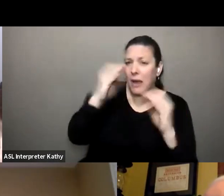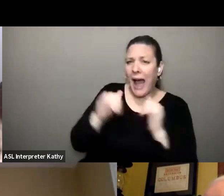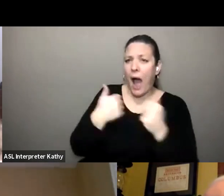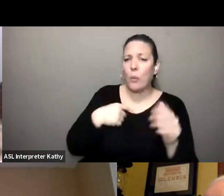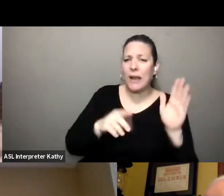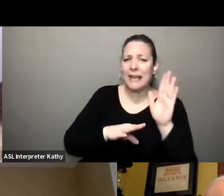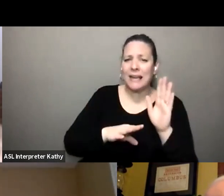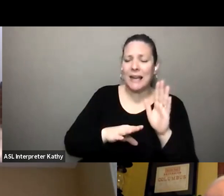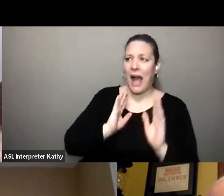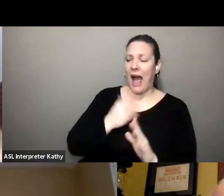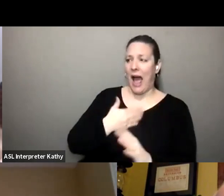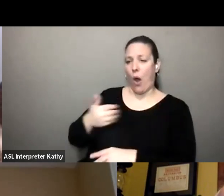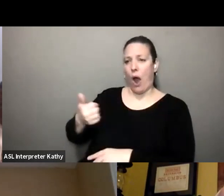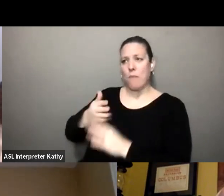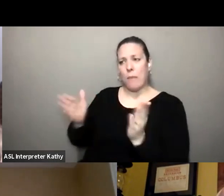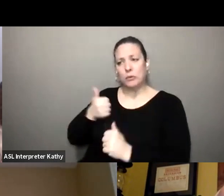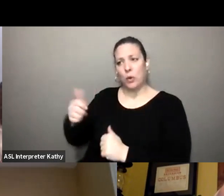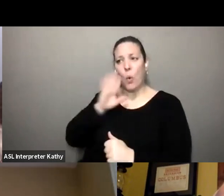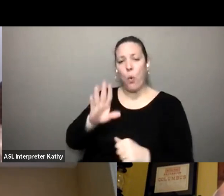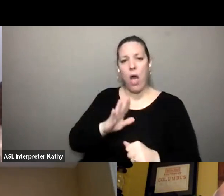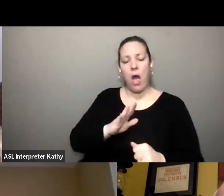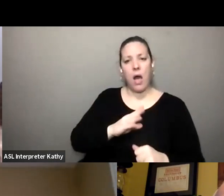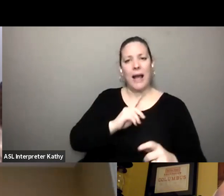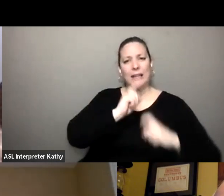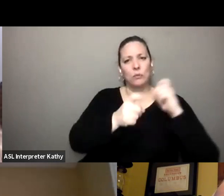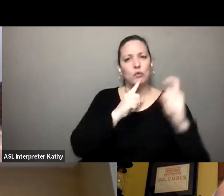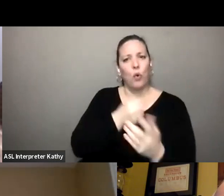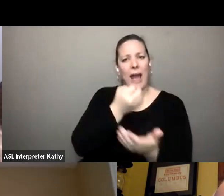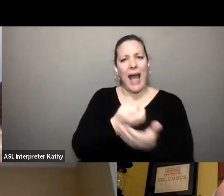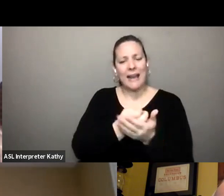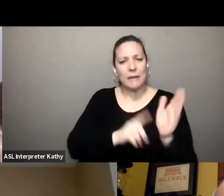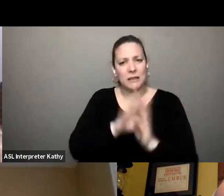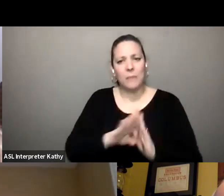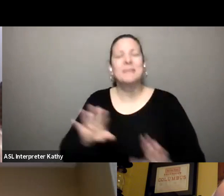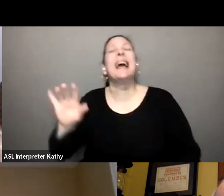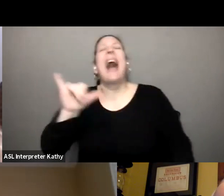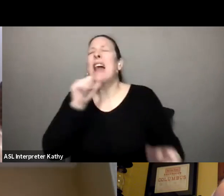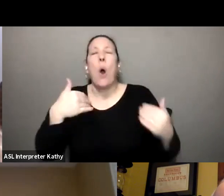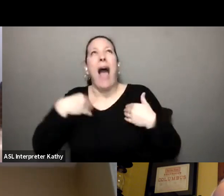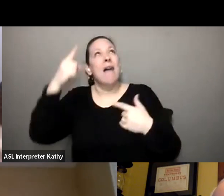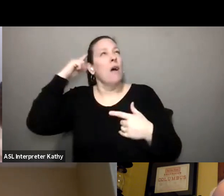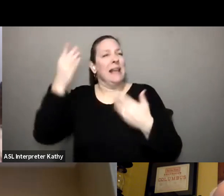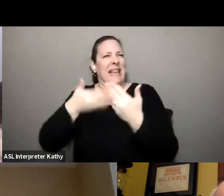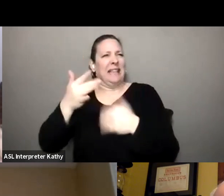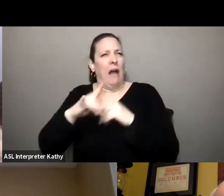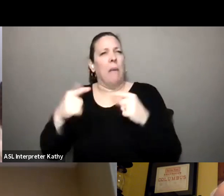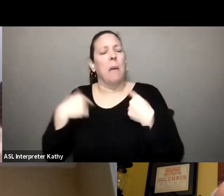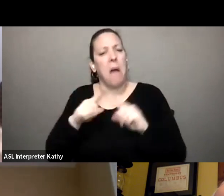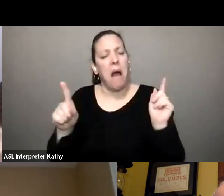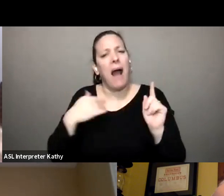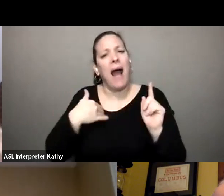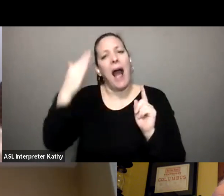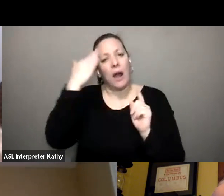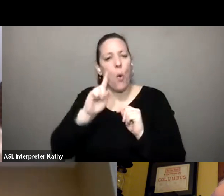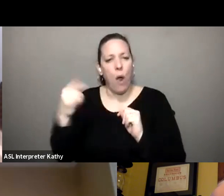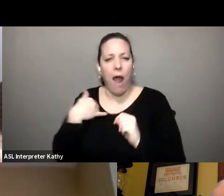or contributes to economic development but on the converse i i i i don't have it off the top of my head but i know i know where